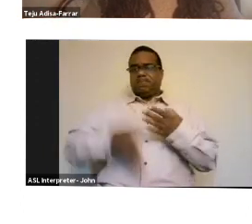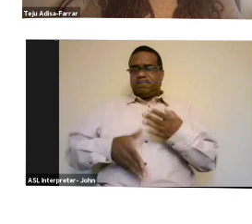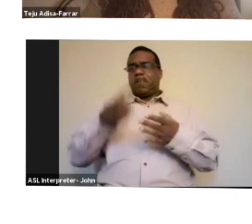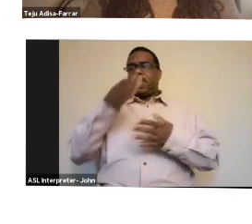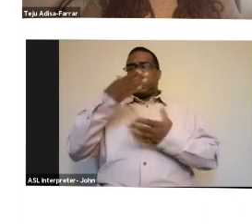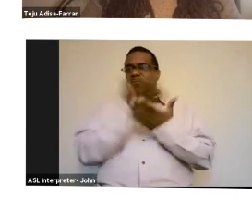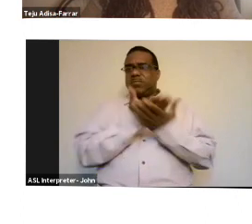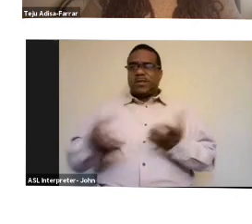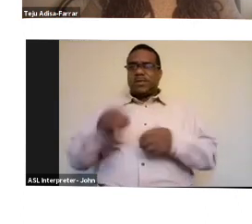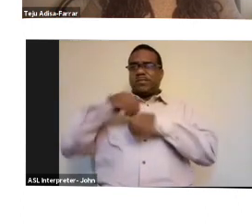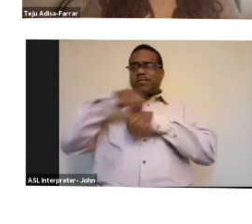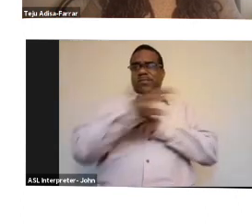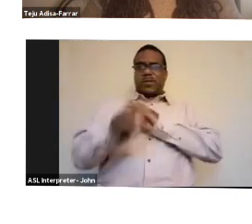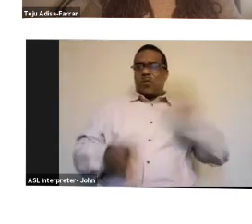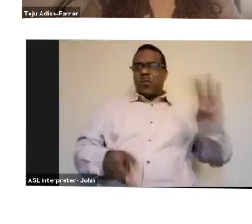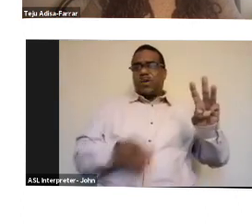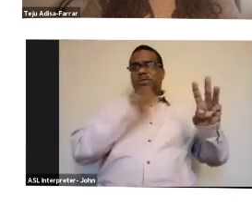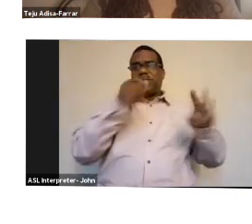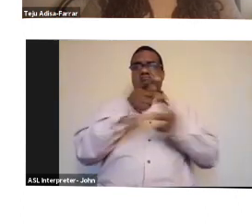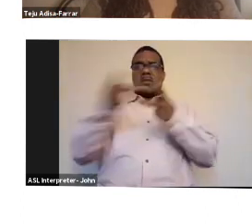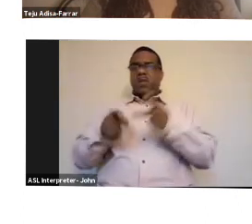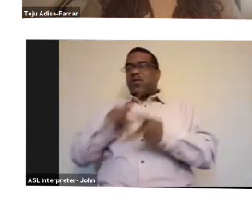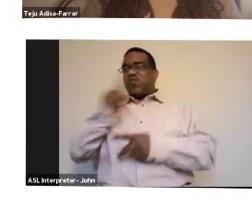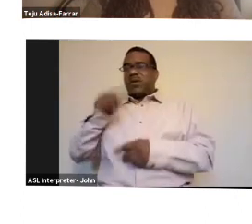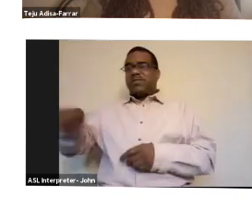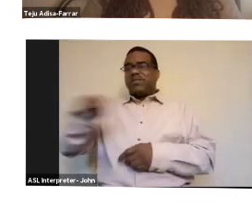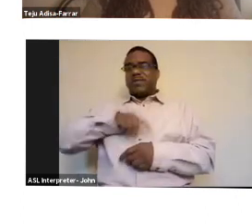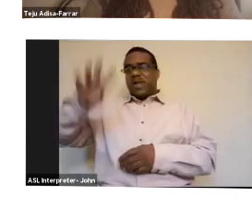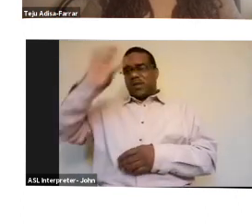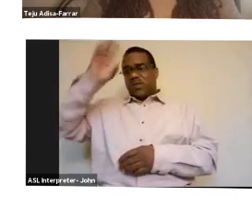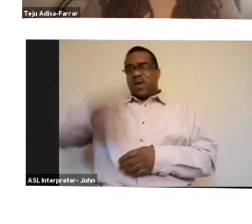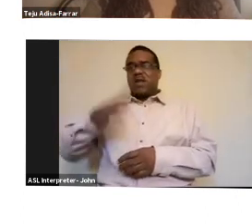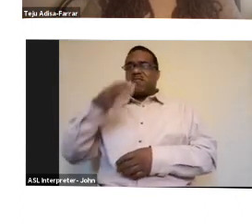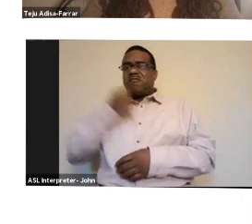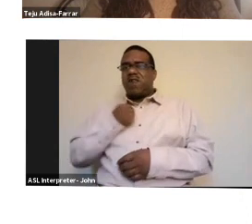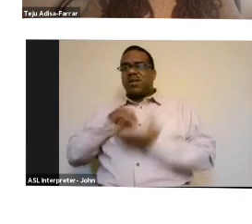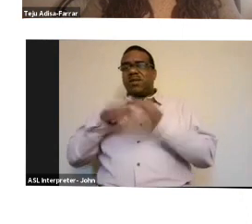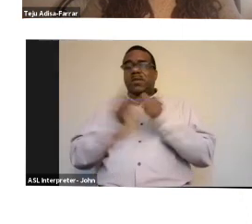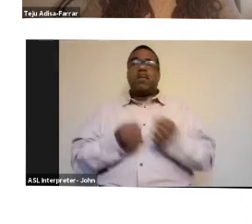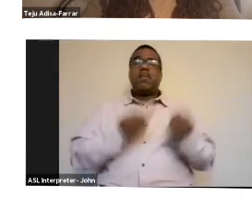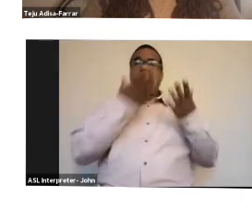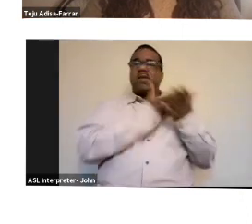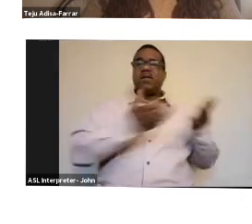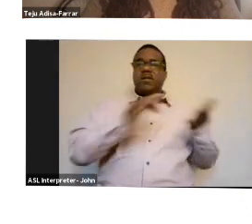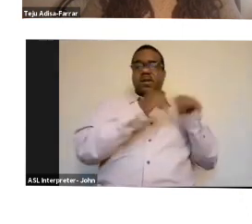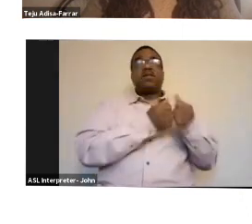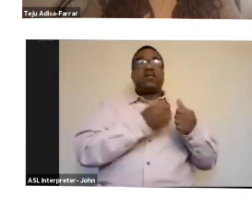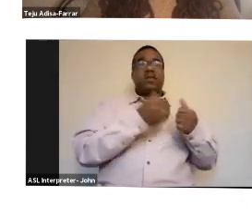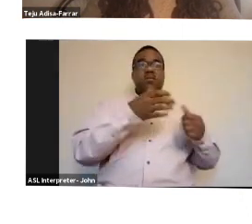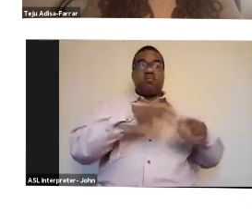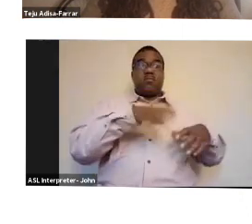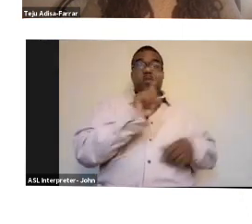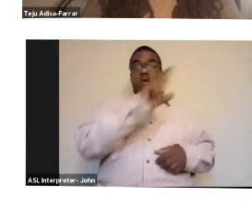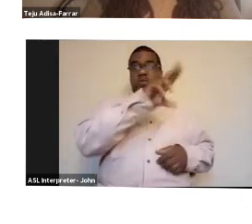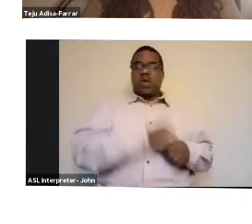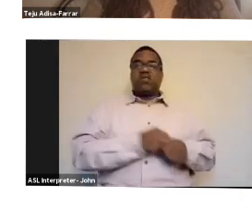rather than the places that actually created the value. So a lot of the things that we consume in the US are made in China, in Southeast